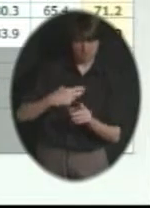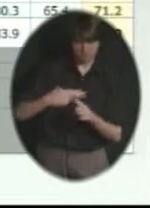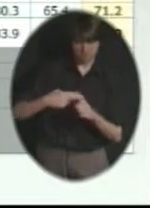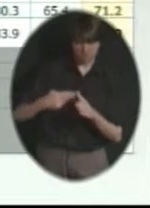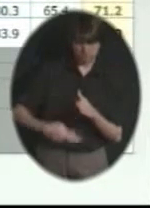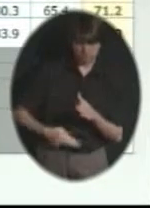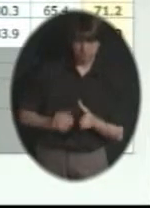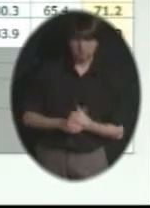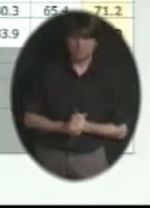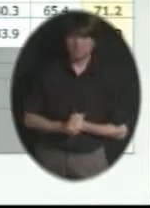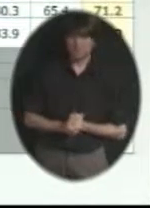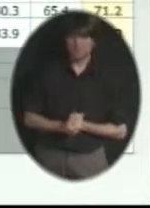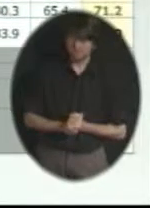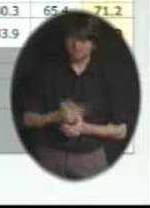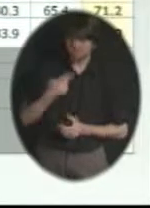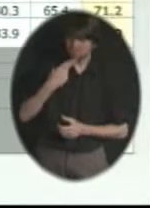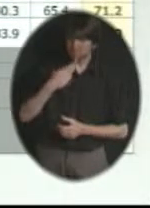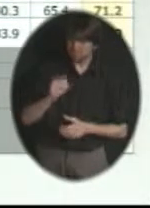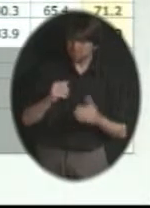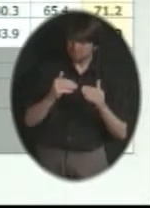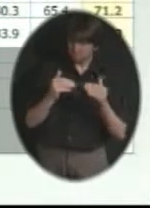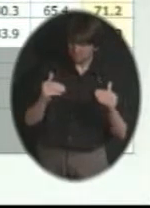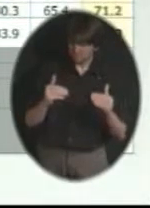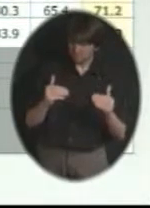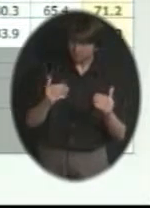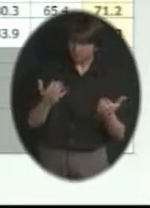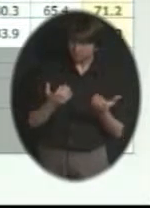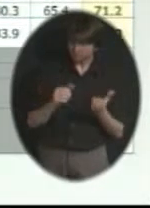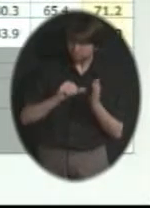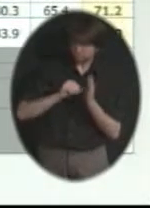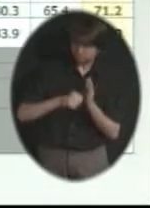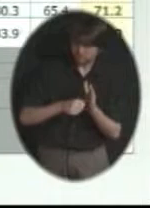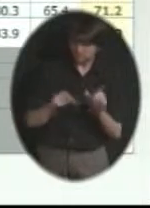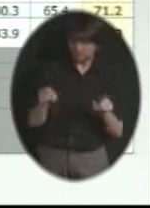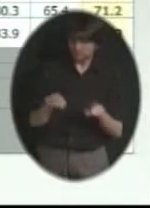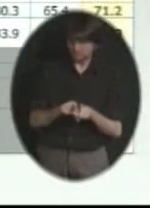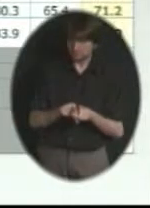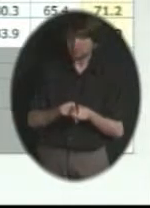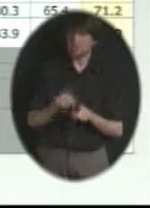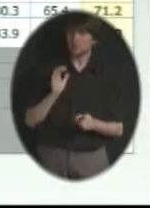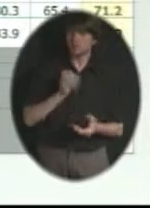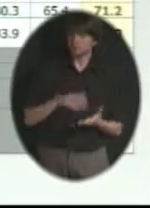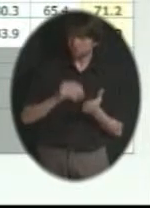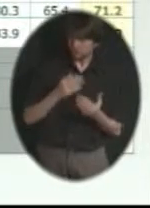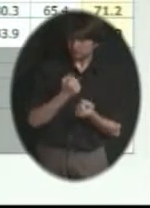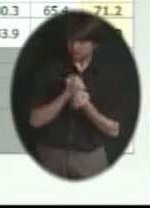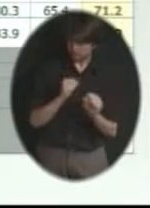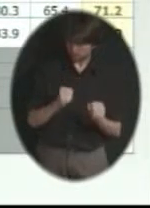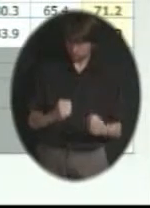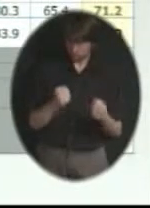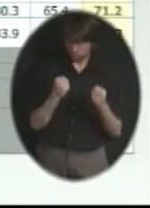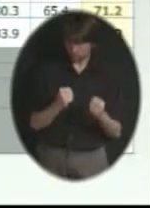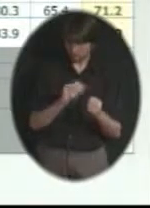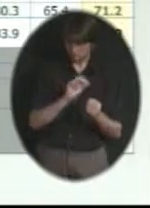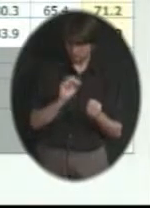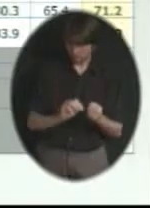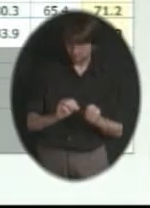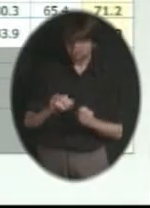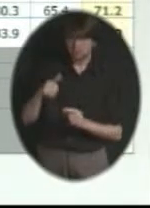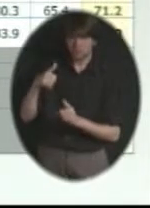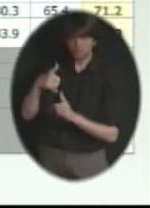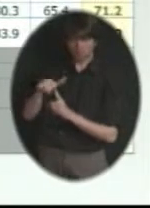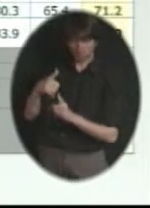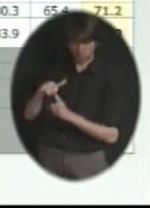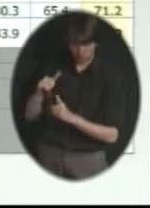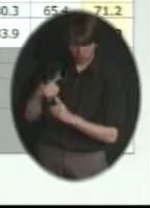school as well, I would highlight some of the same ones. The safety for our students is very strong. And then the bullying behavior, addressing